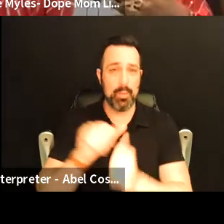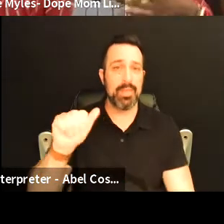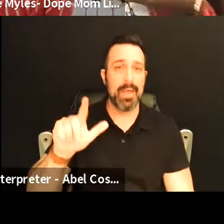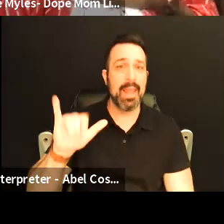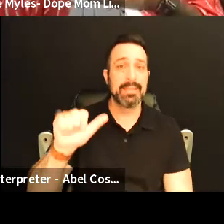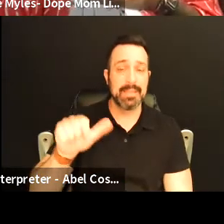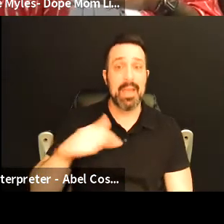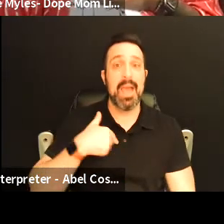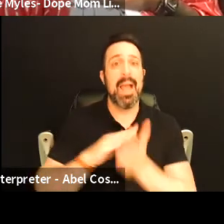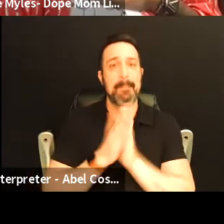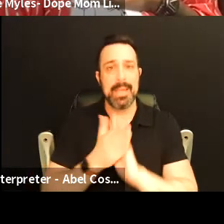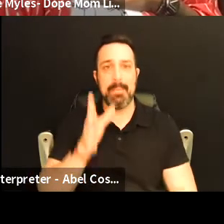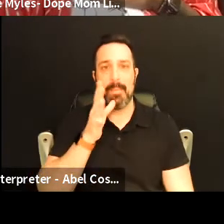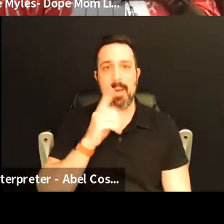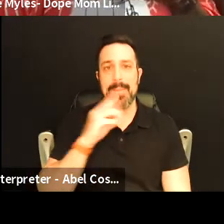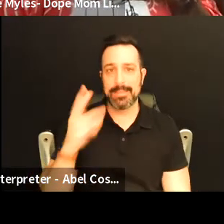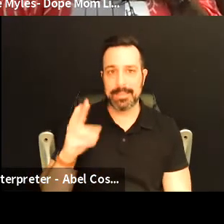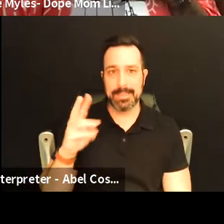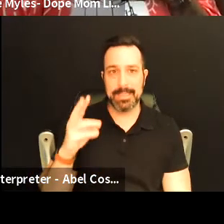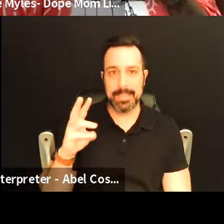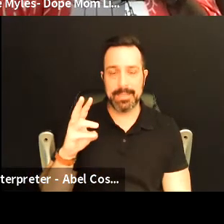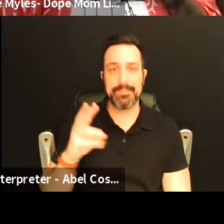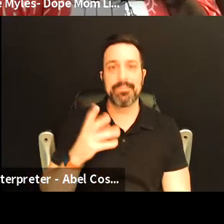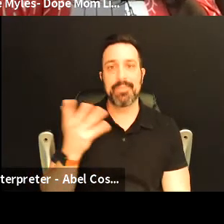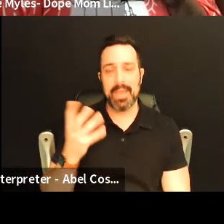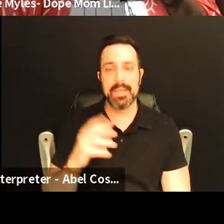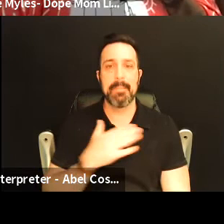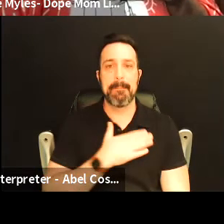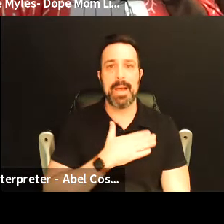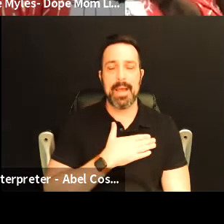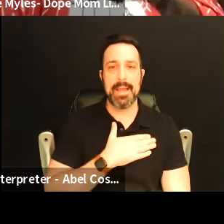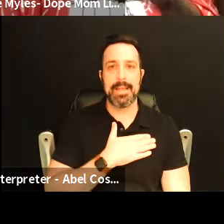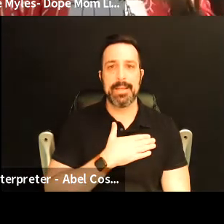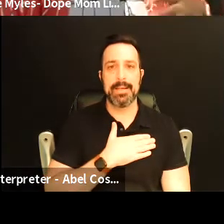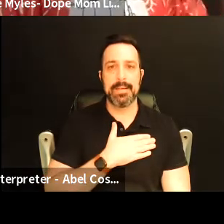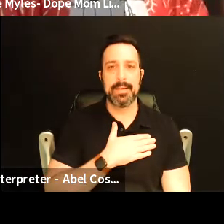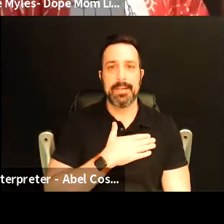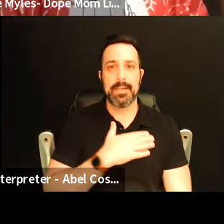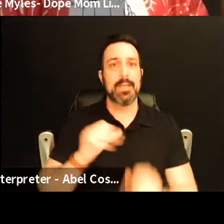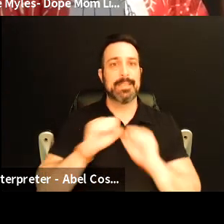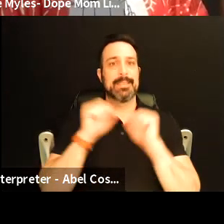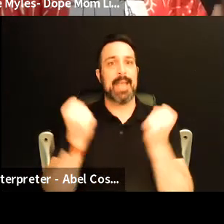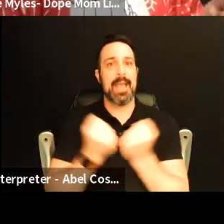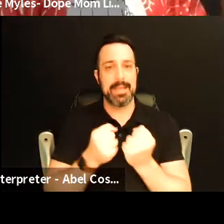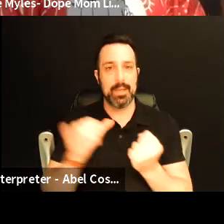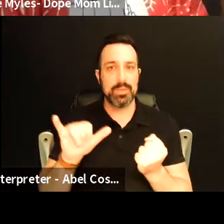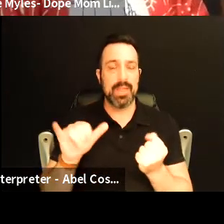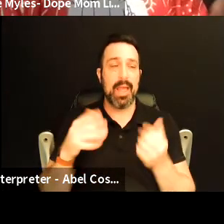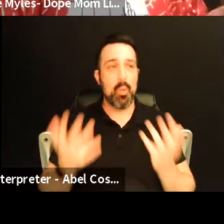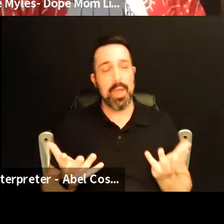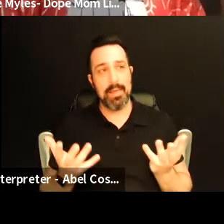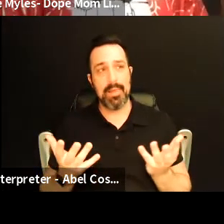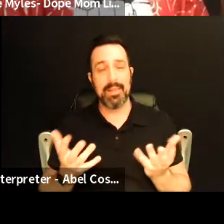I I became a mom at 16 and my you know society was like well